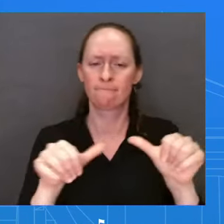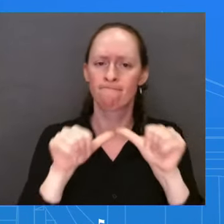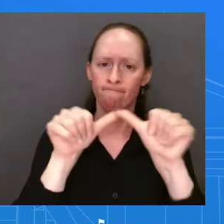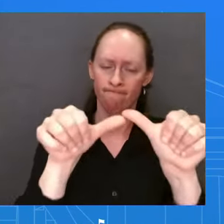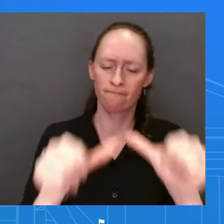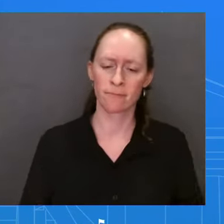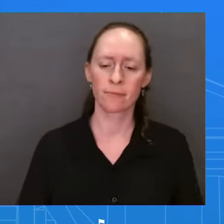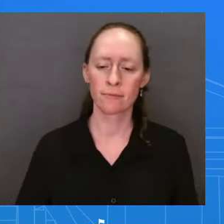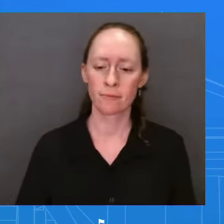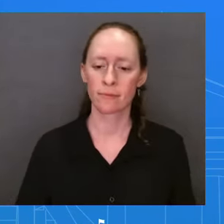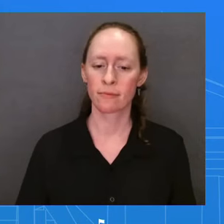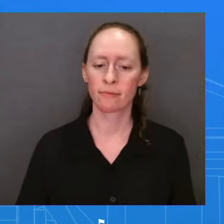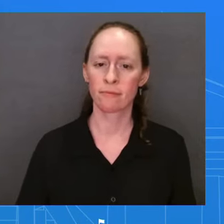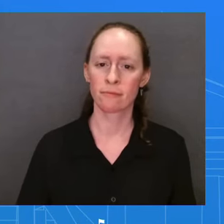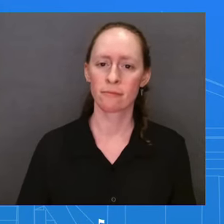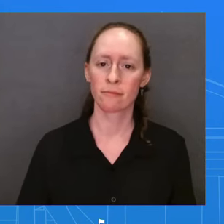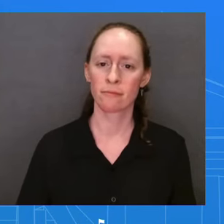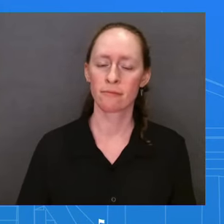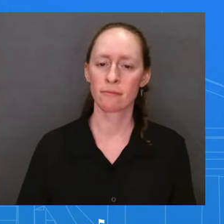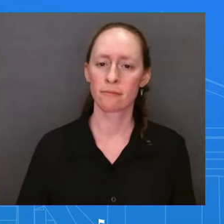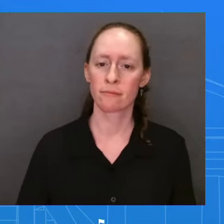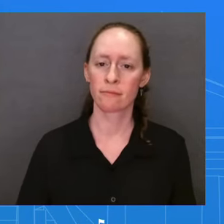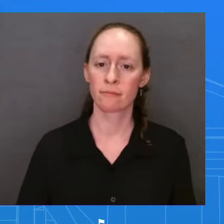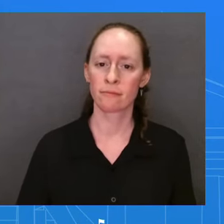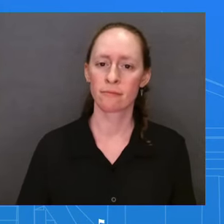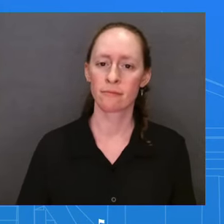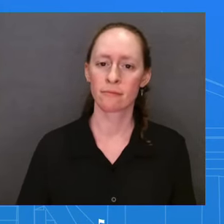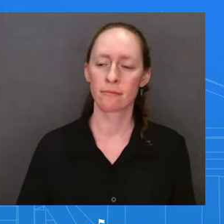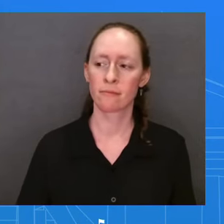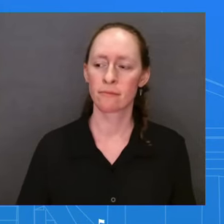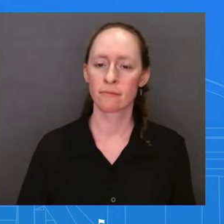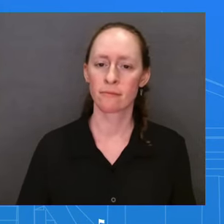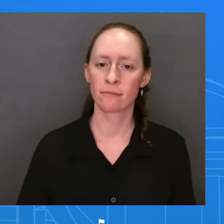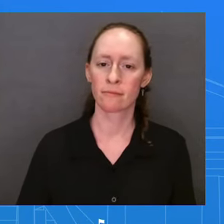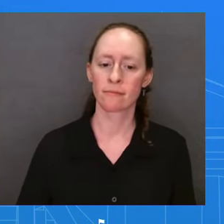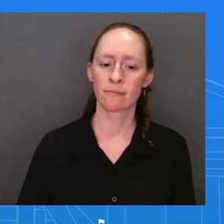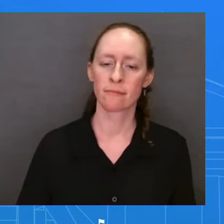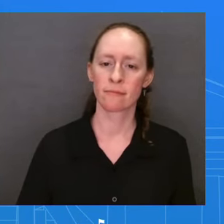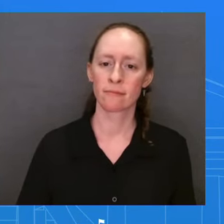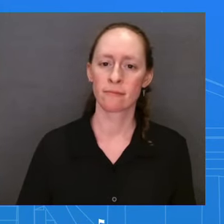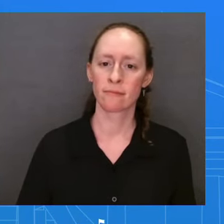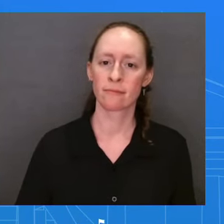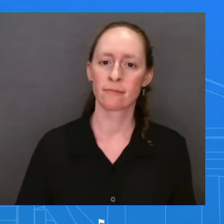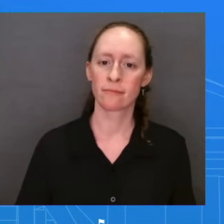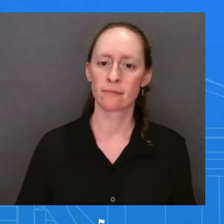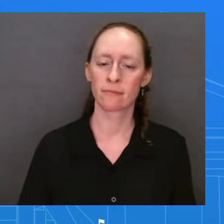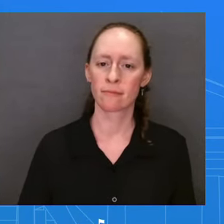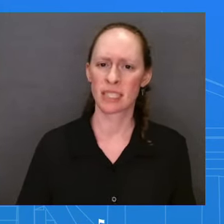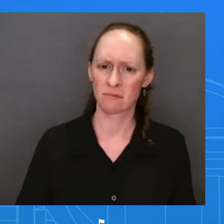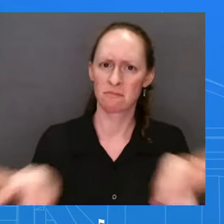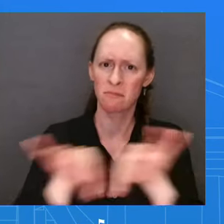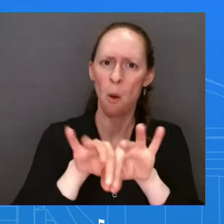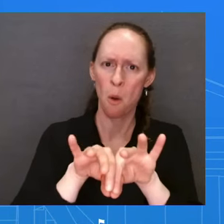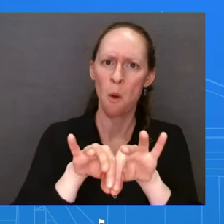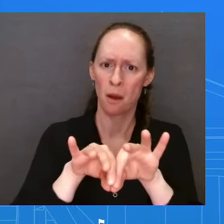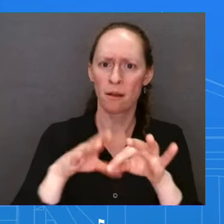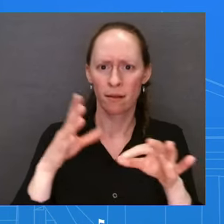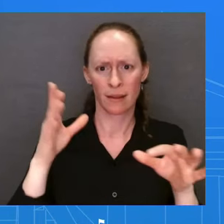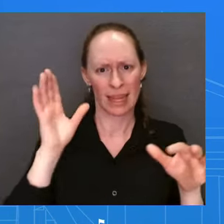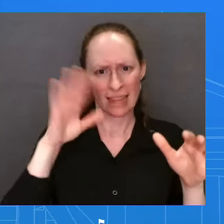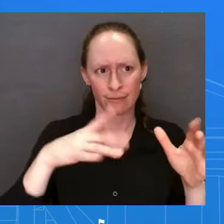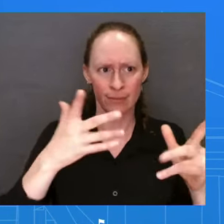relationship in a time where our increased competition, we want to make sure that doesn't veer into conflict. And so,